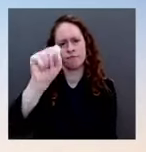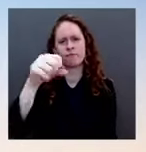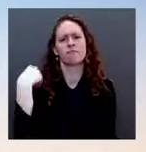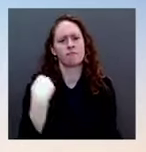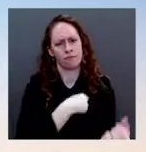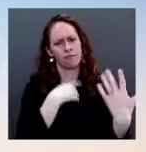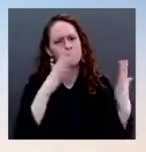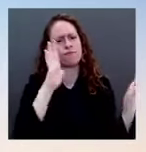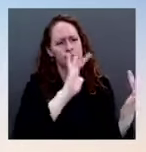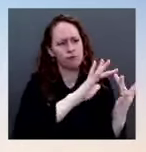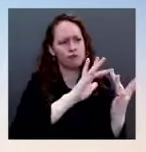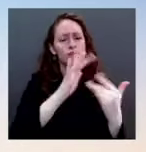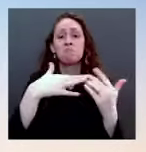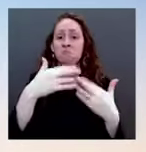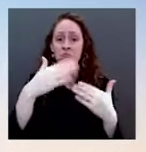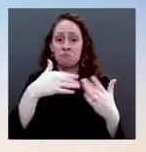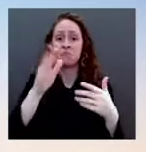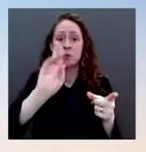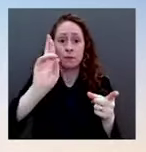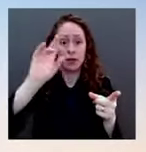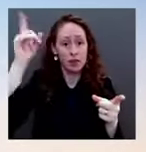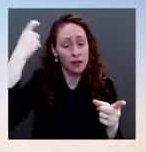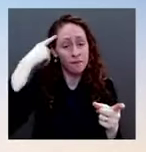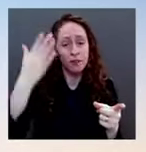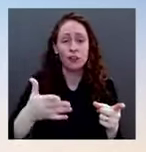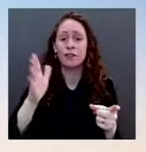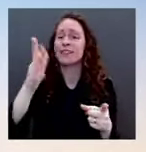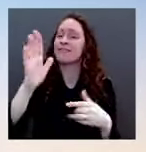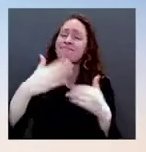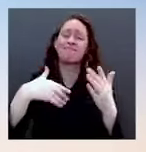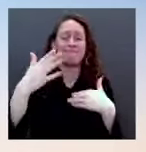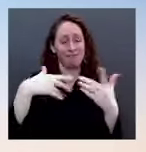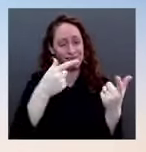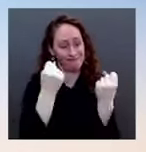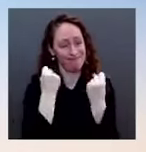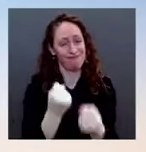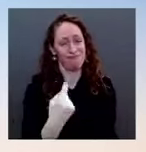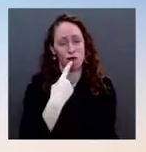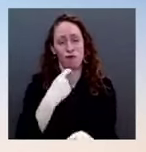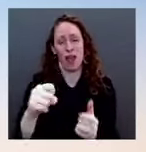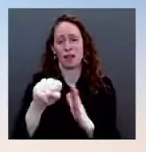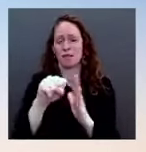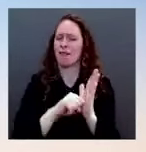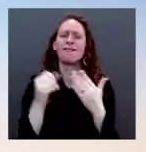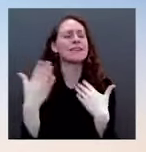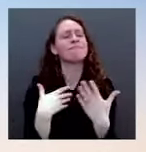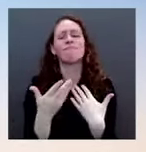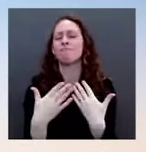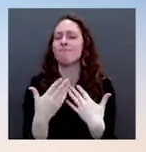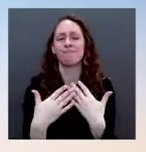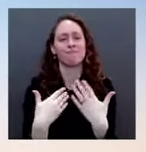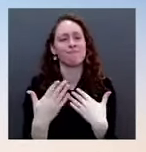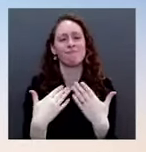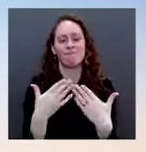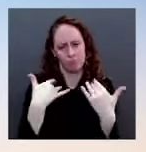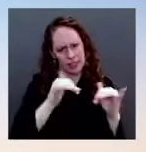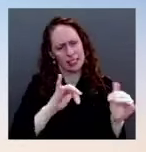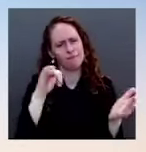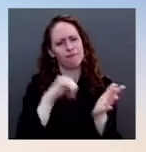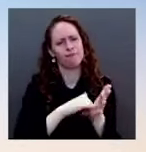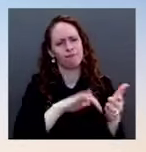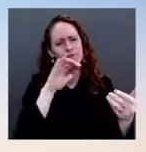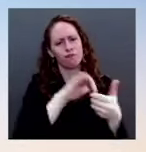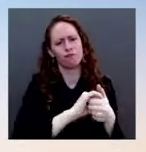were very welcoming. They were very appreciative that the President had asked to call. We clearly acknowledged with each other that we may have differences of opinion